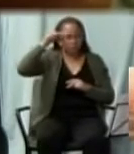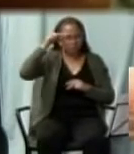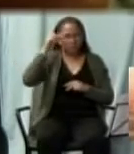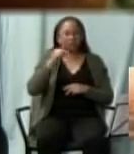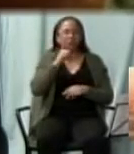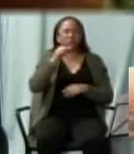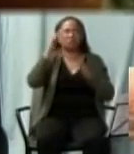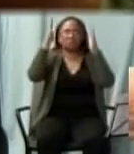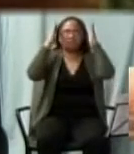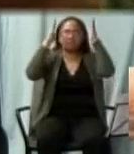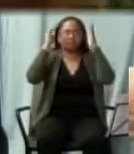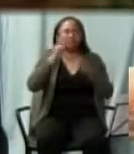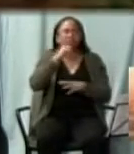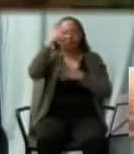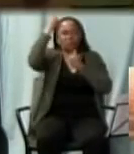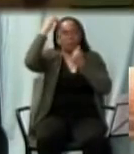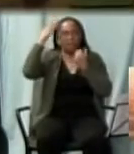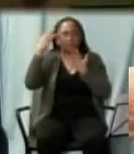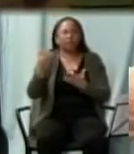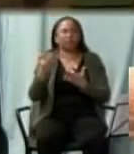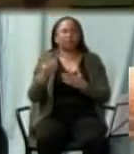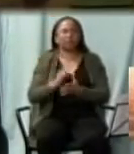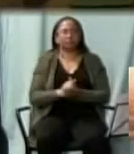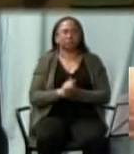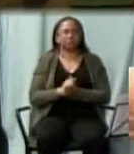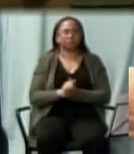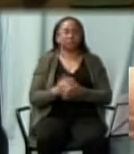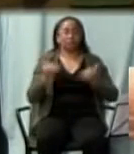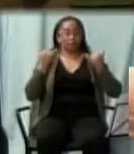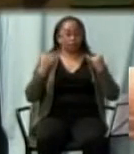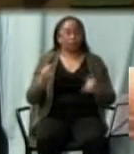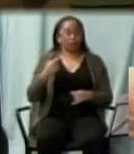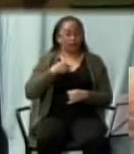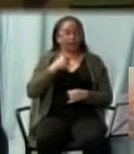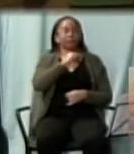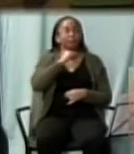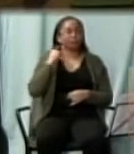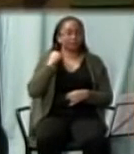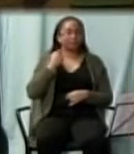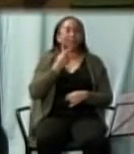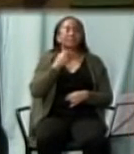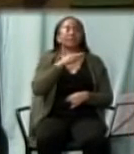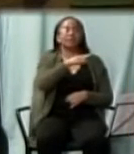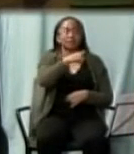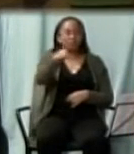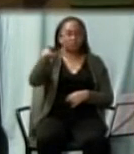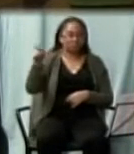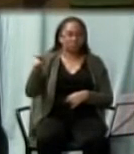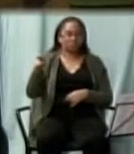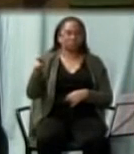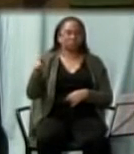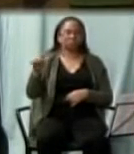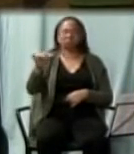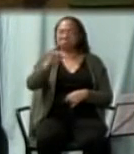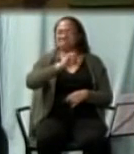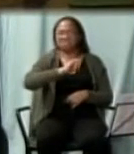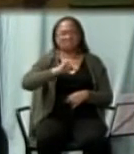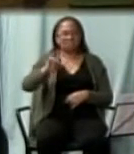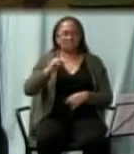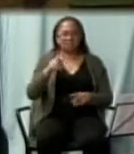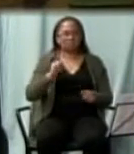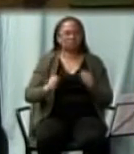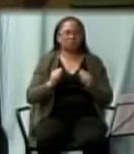most of you now, you're going to have to bring the word of God to a set of tricky trinity